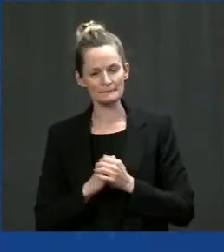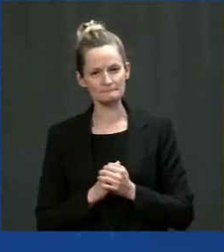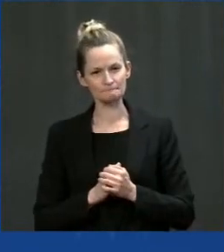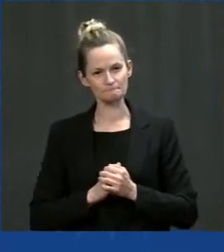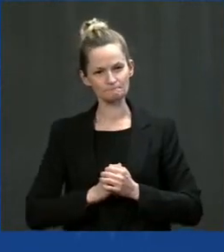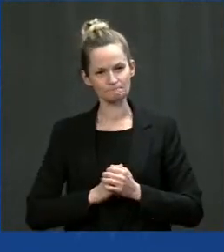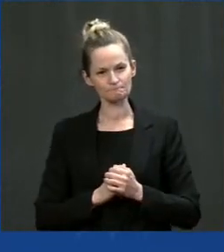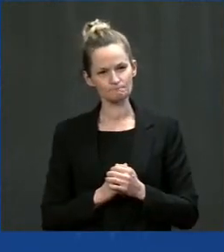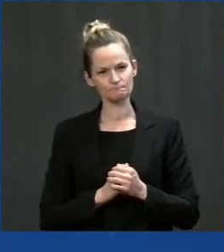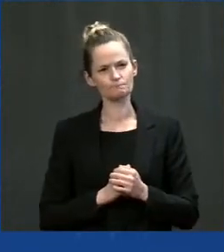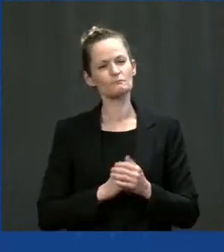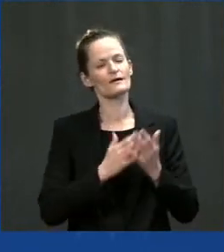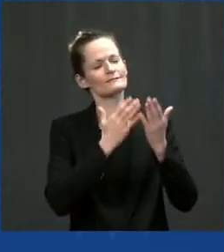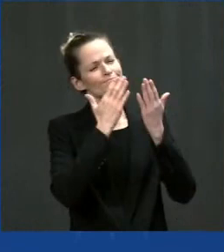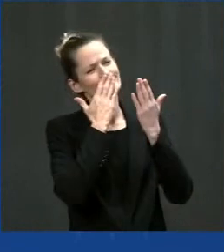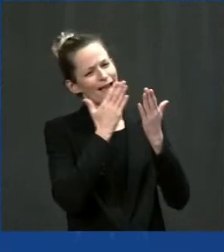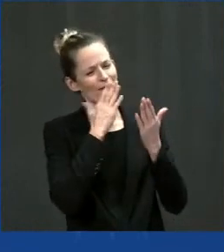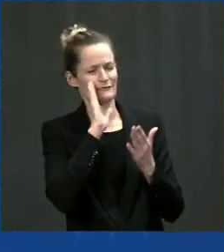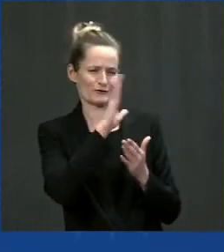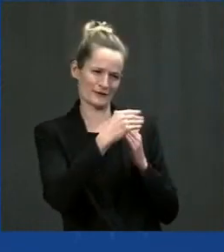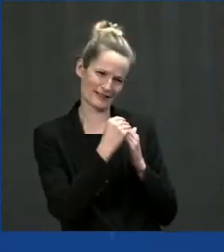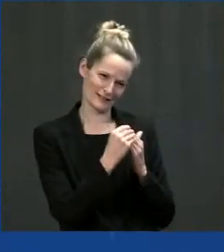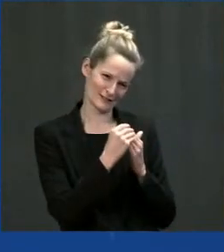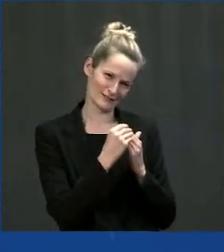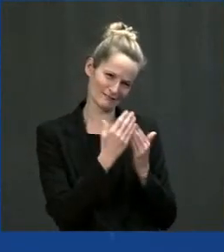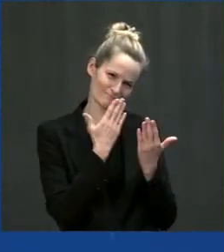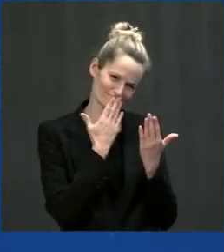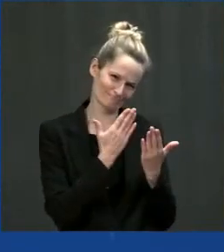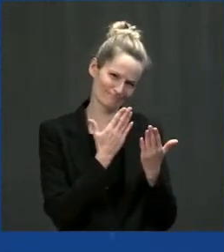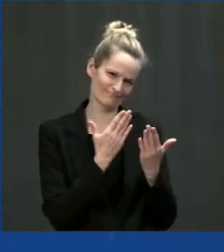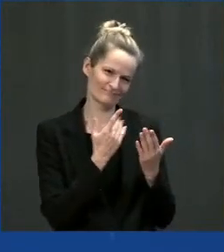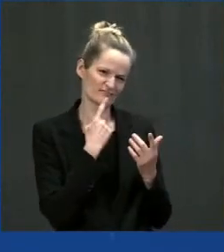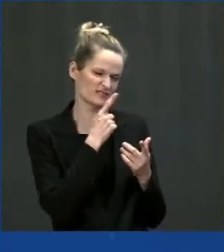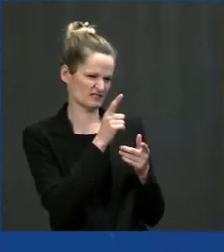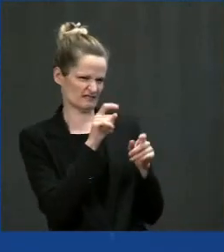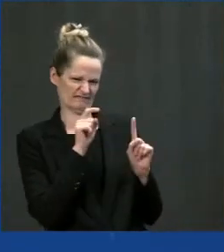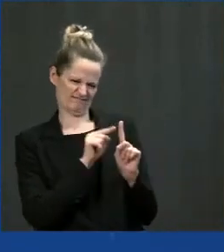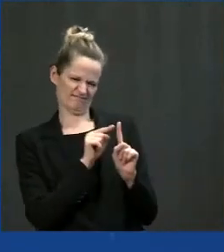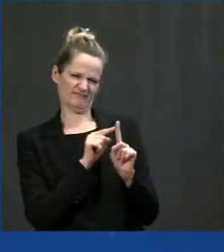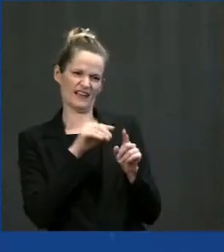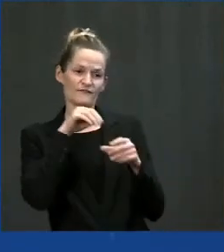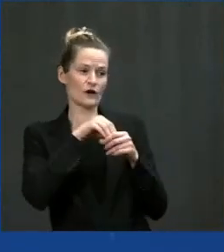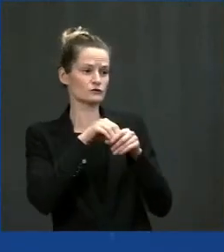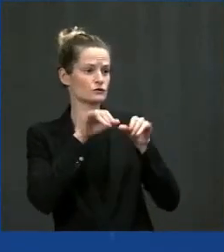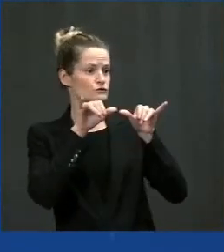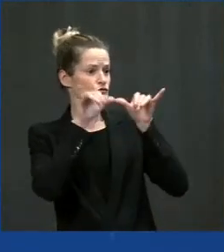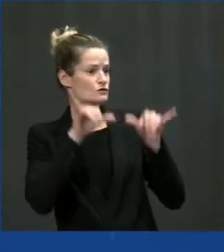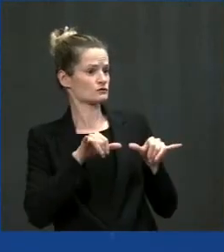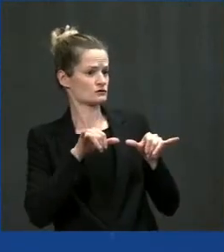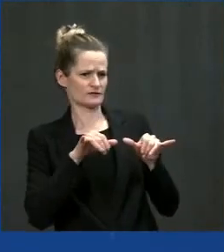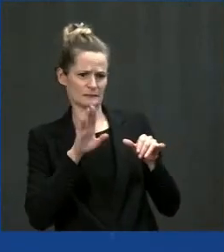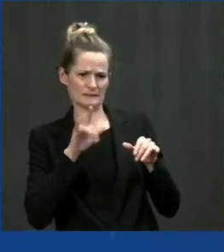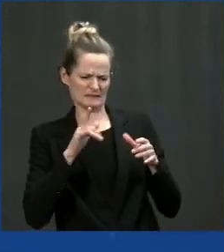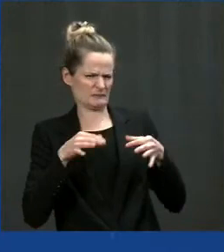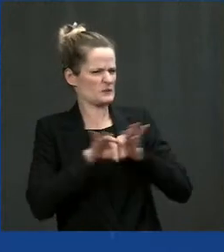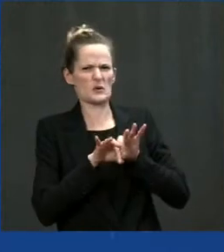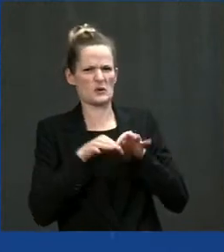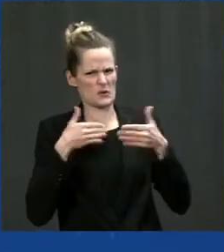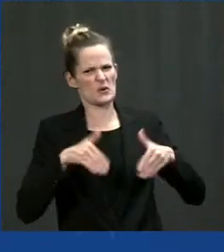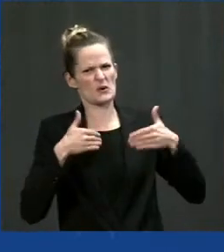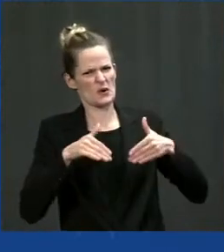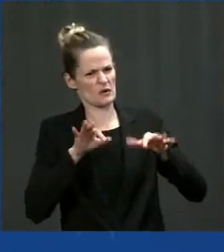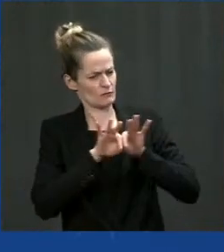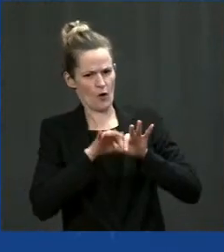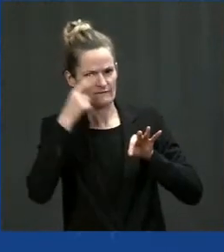on this critical infrastructure package. You know, there are really many things to like about this